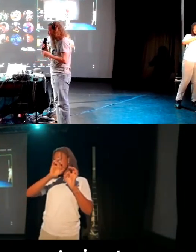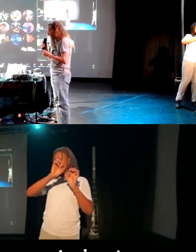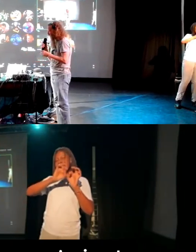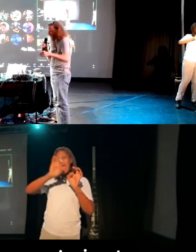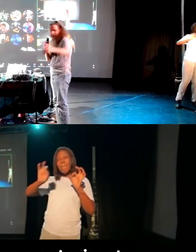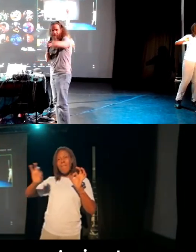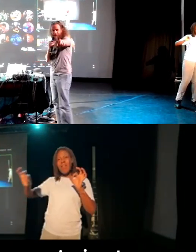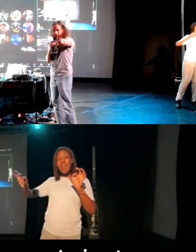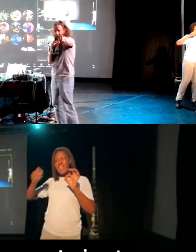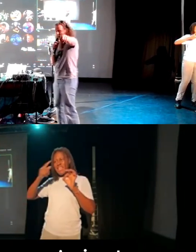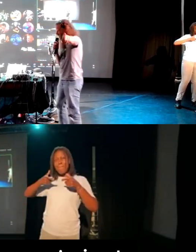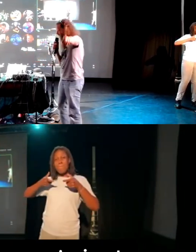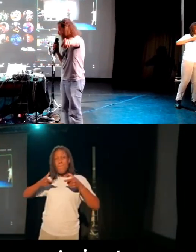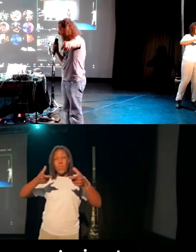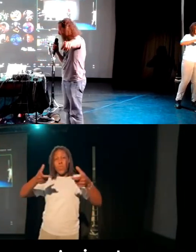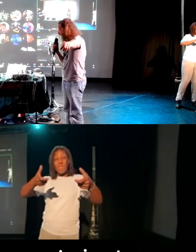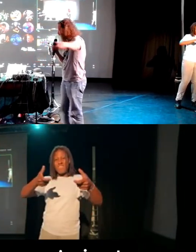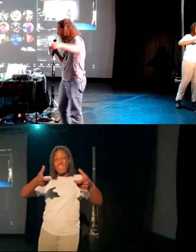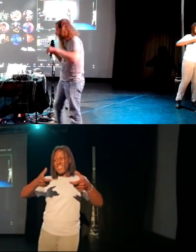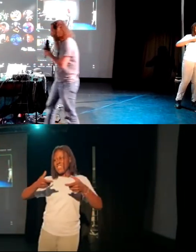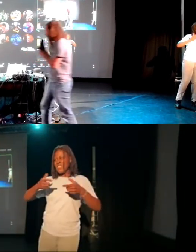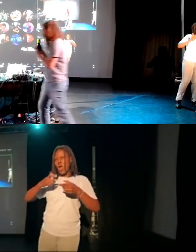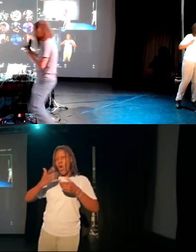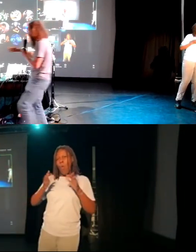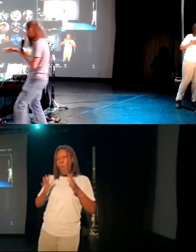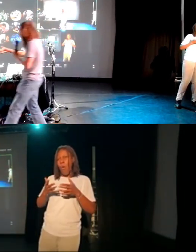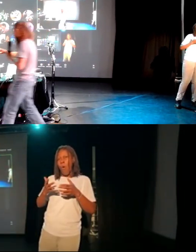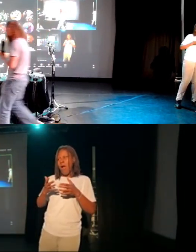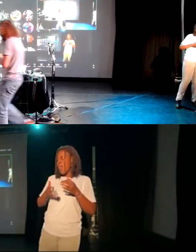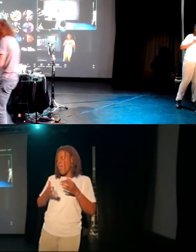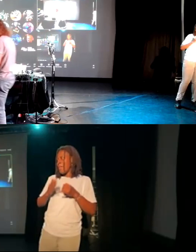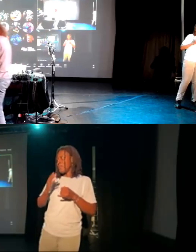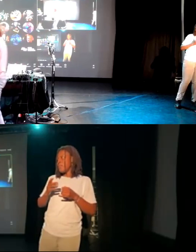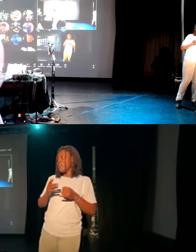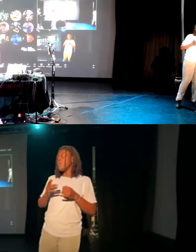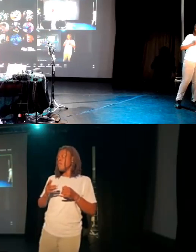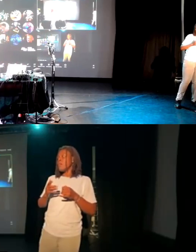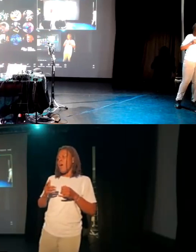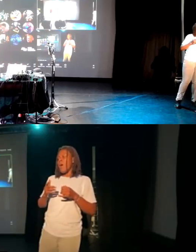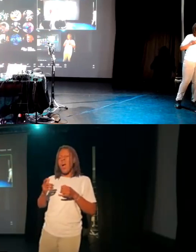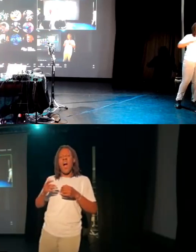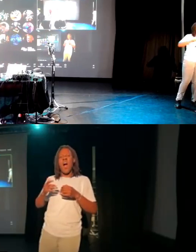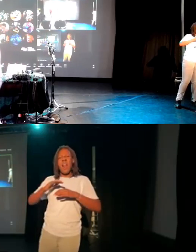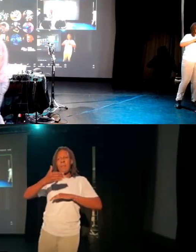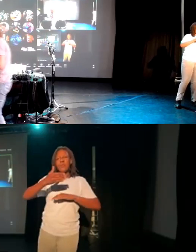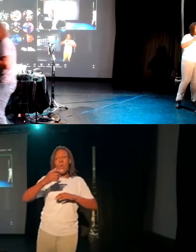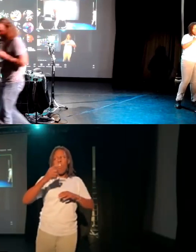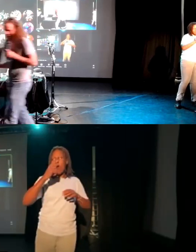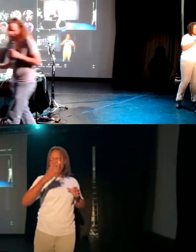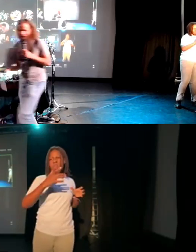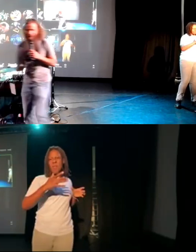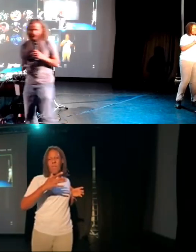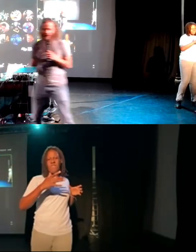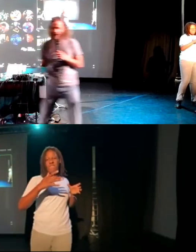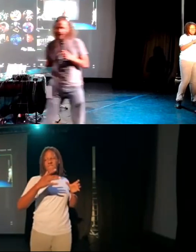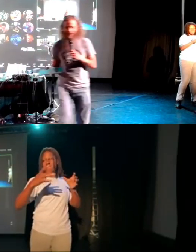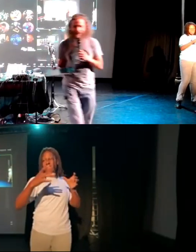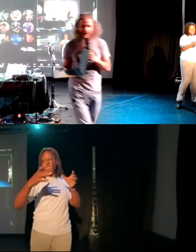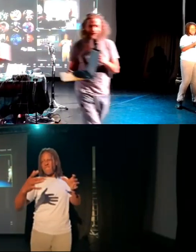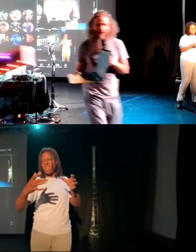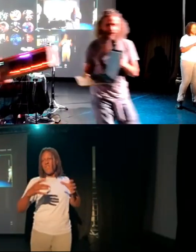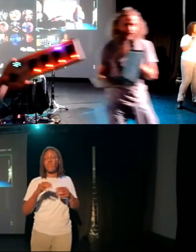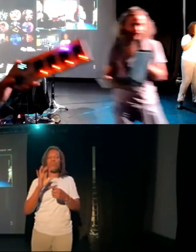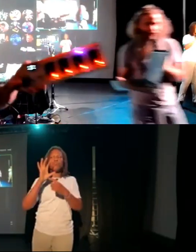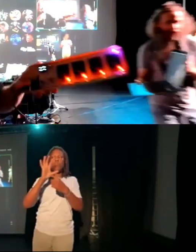Where's the camera? The camera's just there. Do you know what? I'm just going to pick up my entire laptop. Do want me to carry that? Oh, look at that. Beautiful. Okay, we can do it.